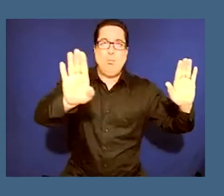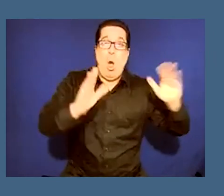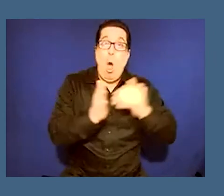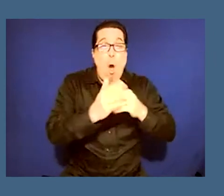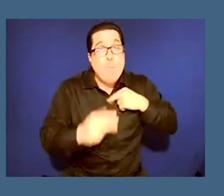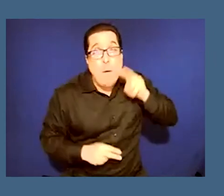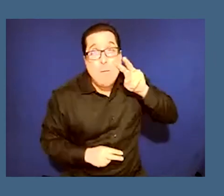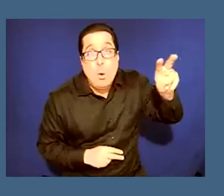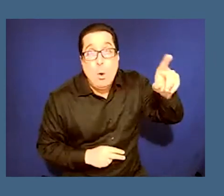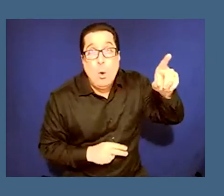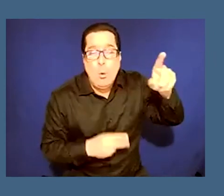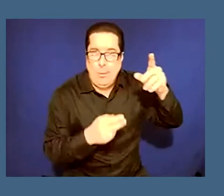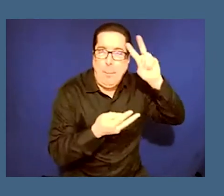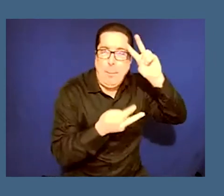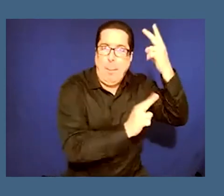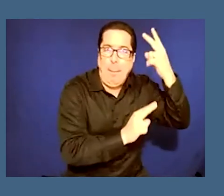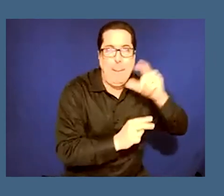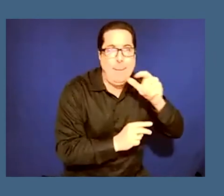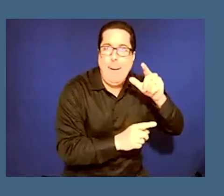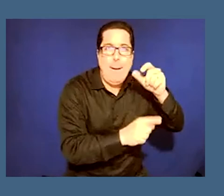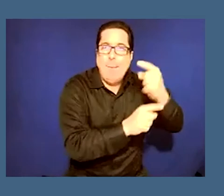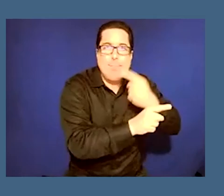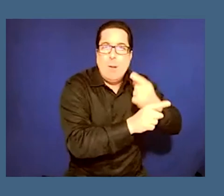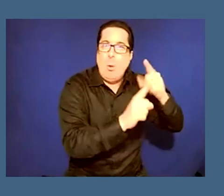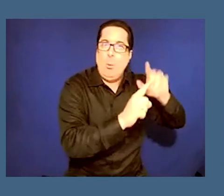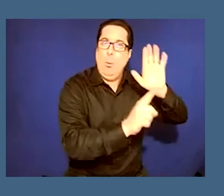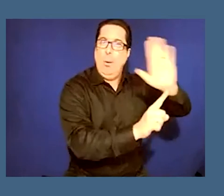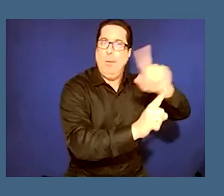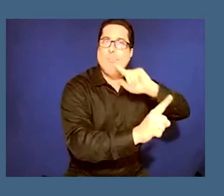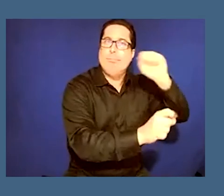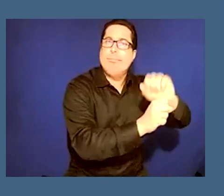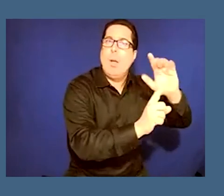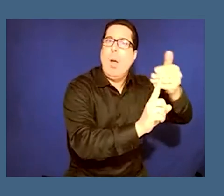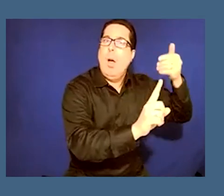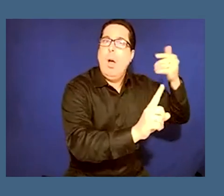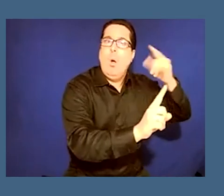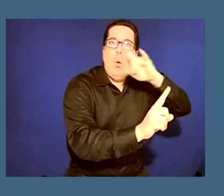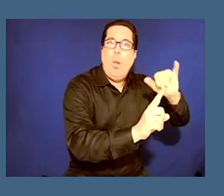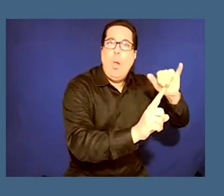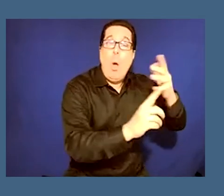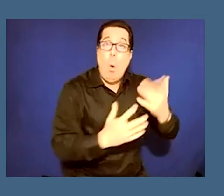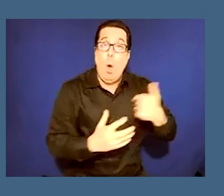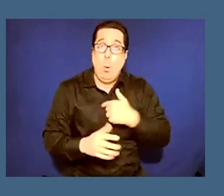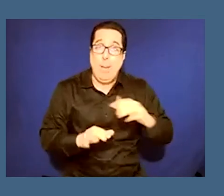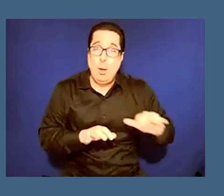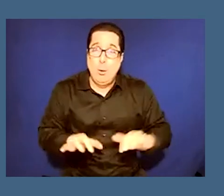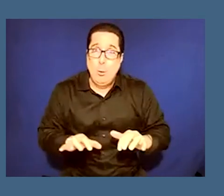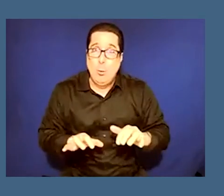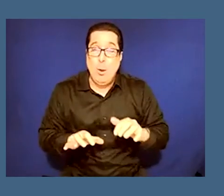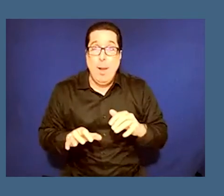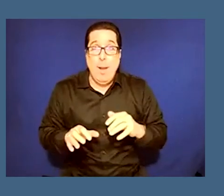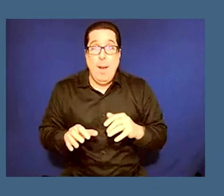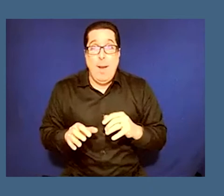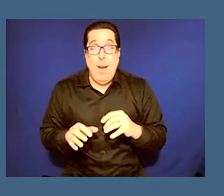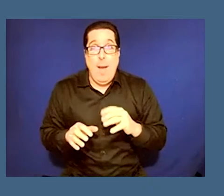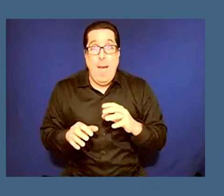what we talk about too much is what we do which is description which is different than what we are